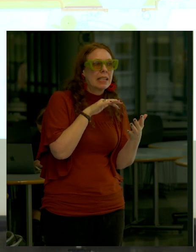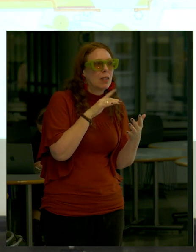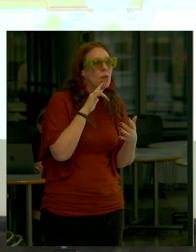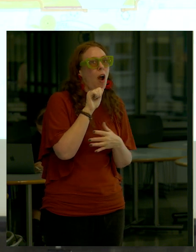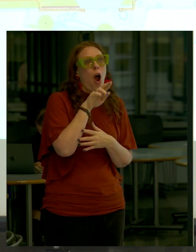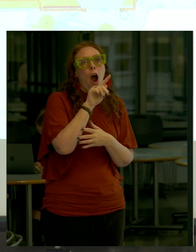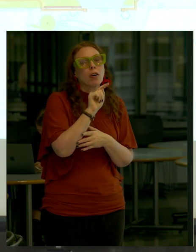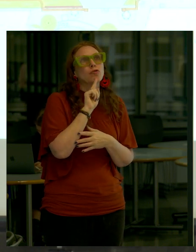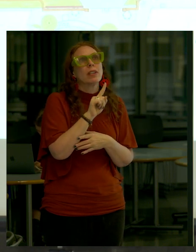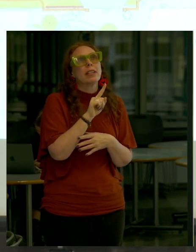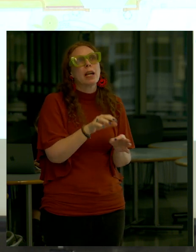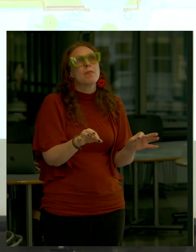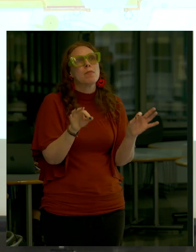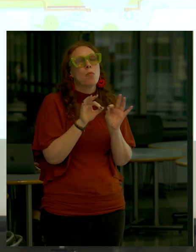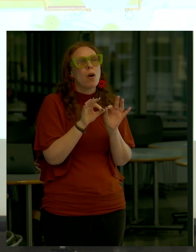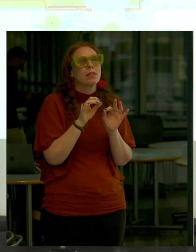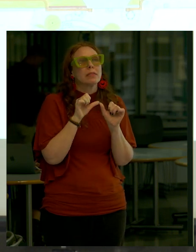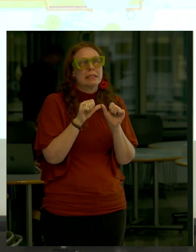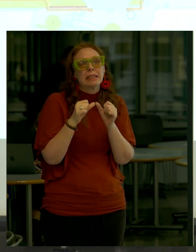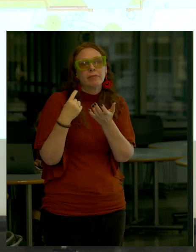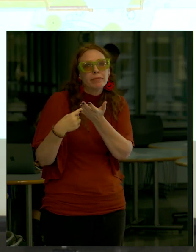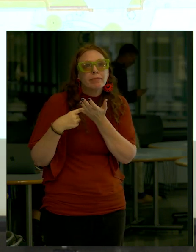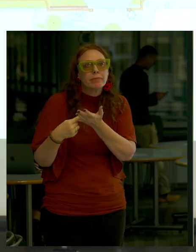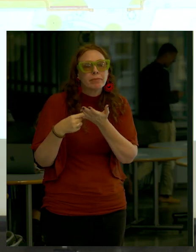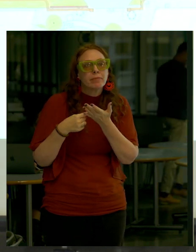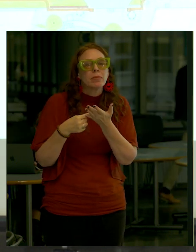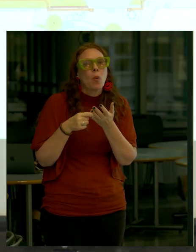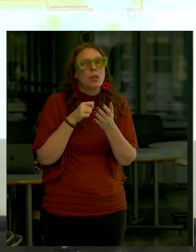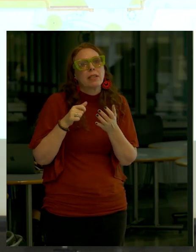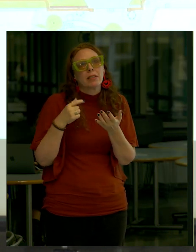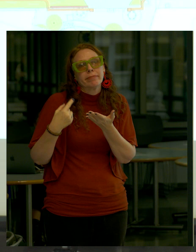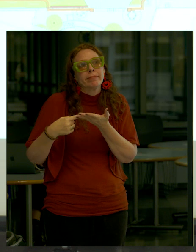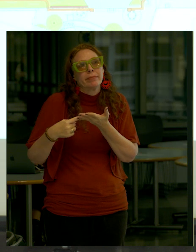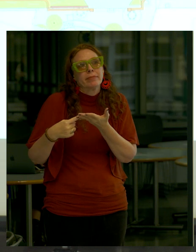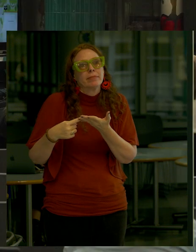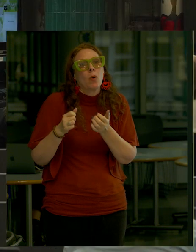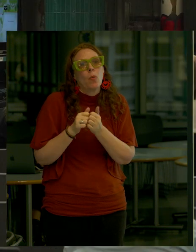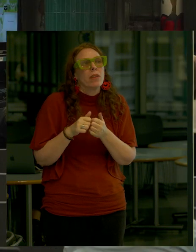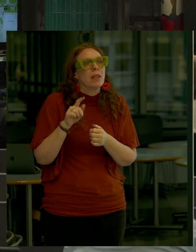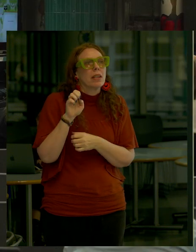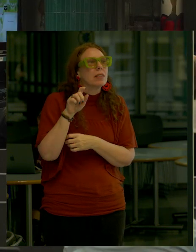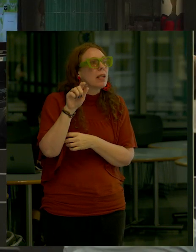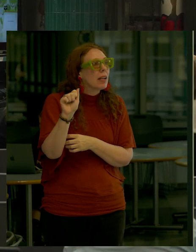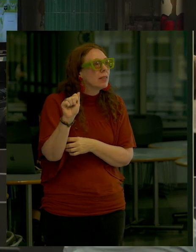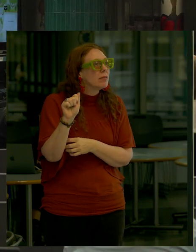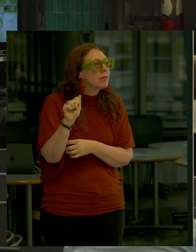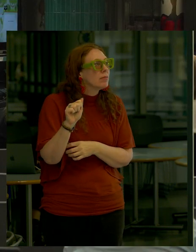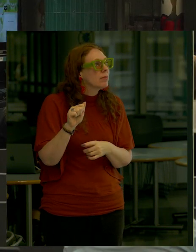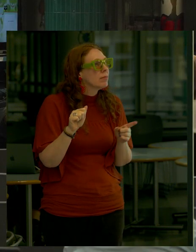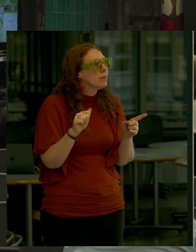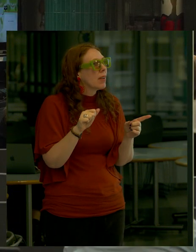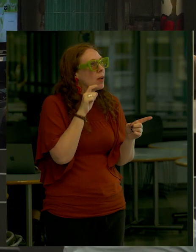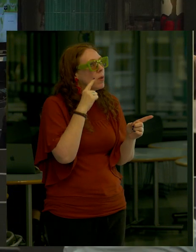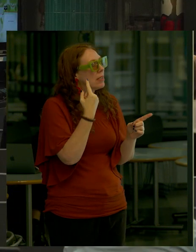art is super important It's a big part of the conversation And so it's something that we're still looking at with BPCA But I don't